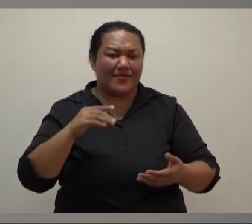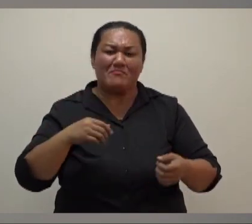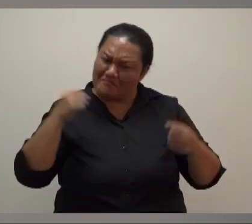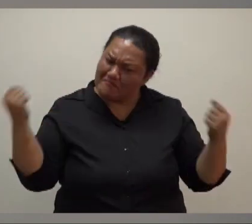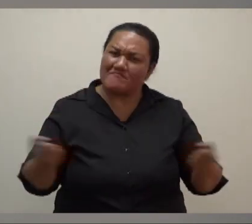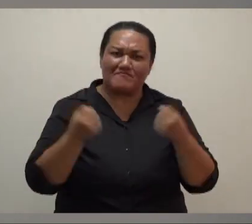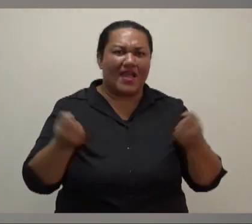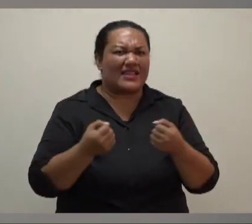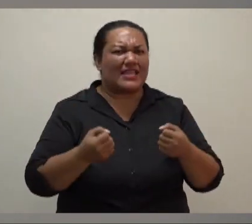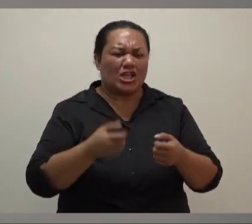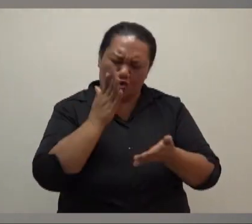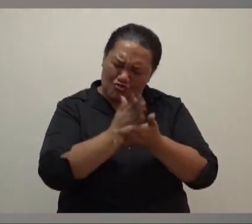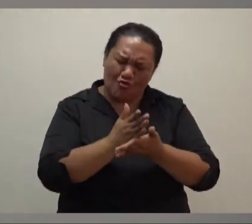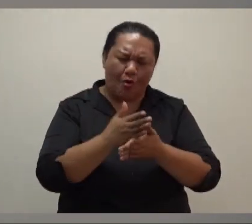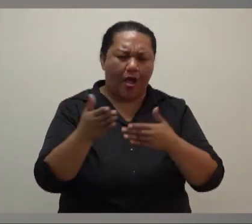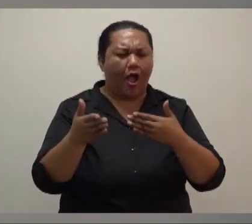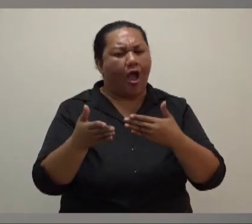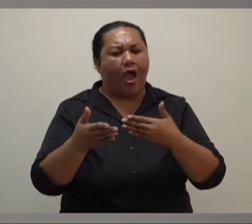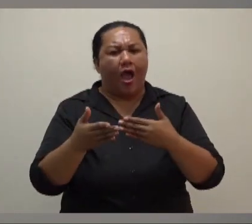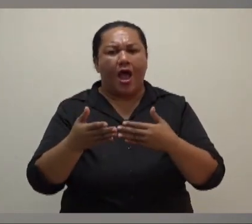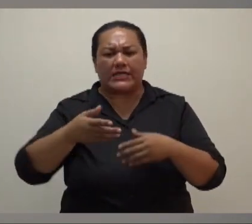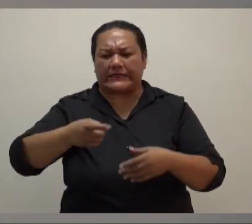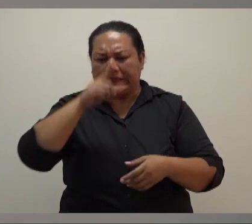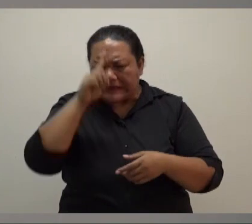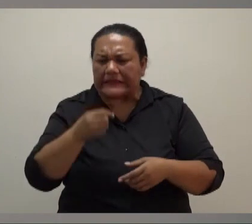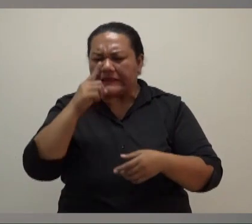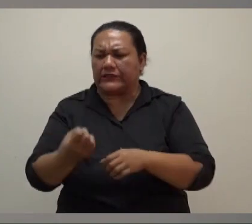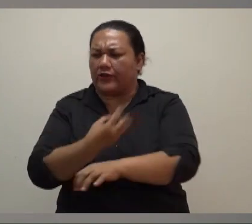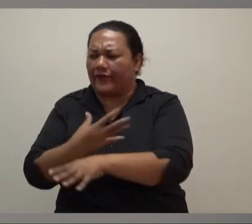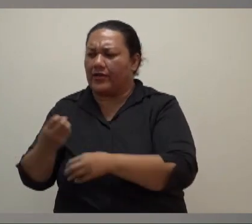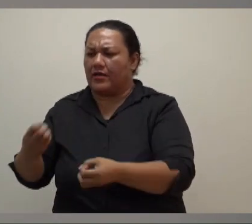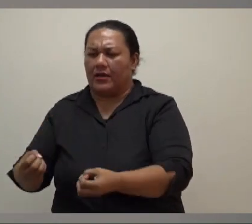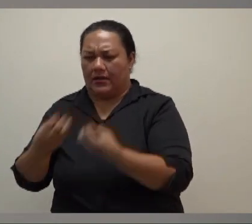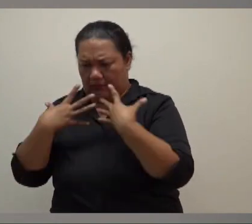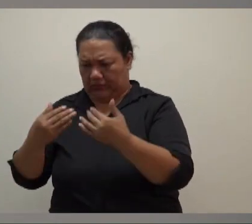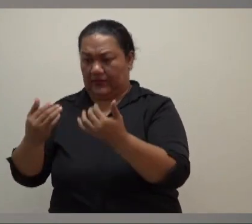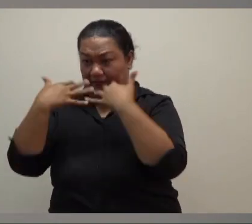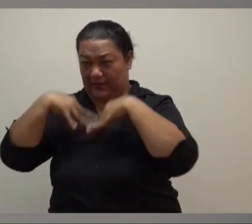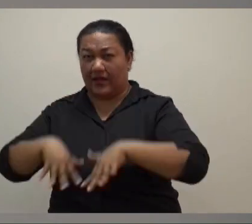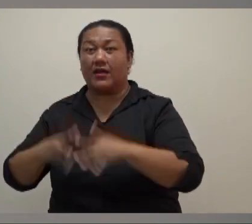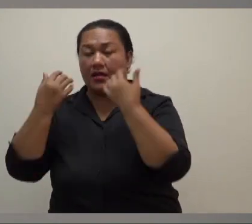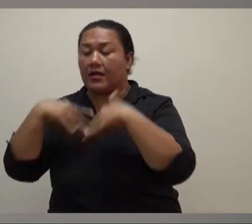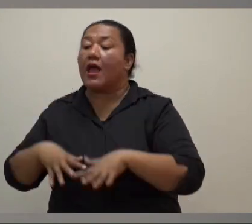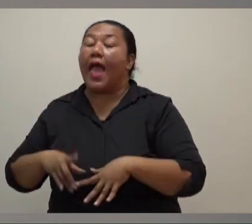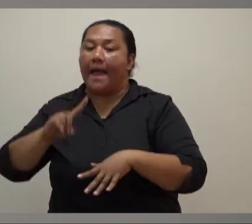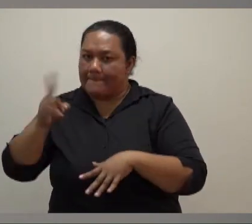that the schools will open and as you said they will announce the opening school, the date of the school opening later on.